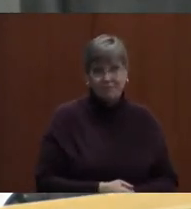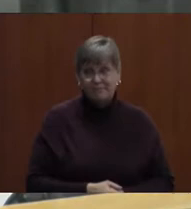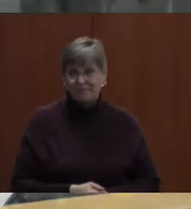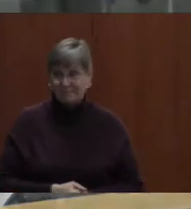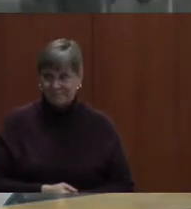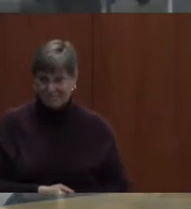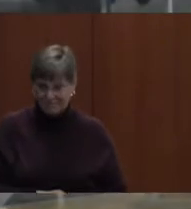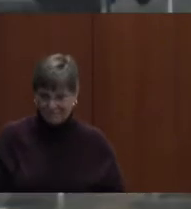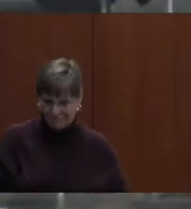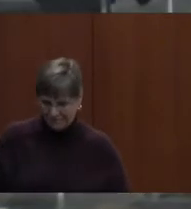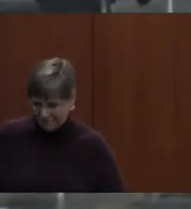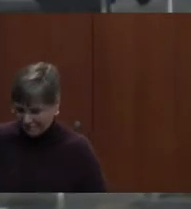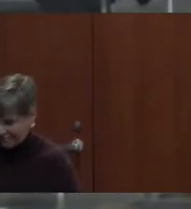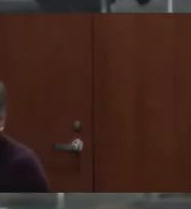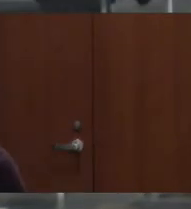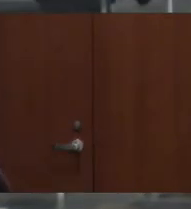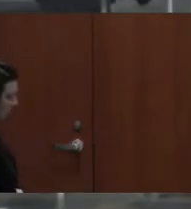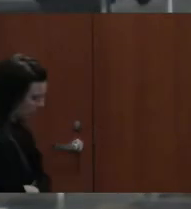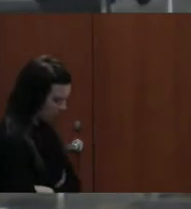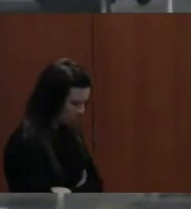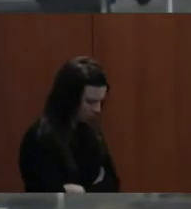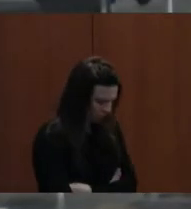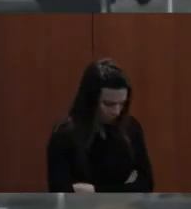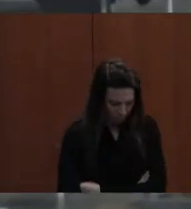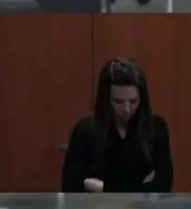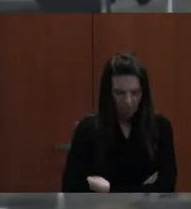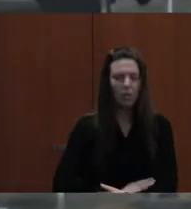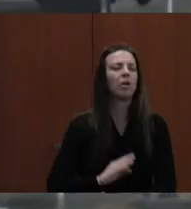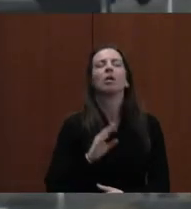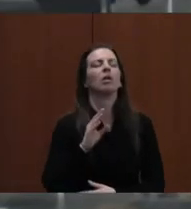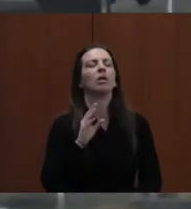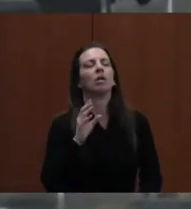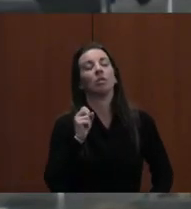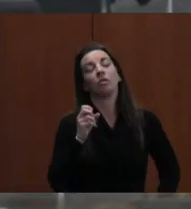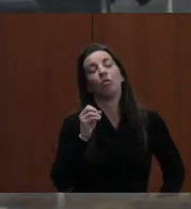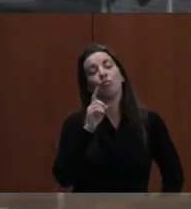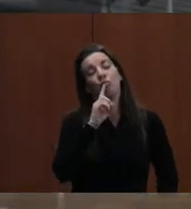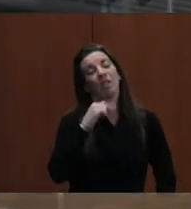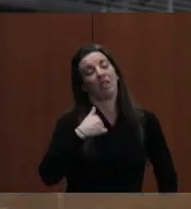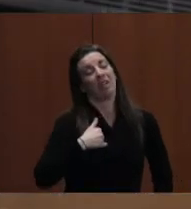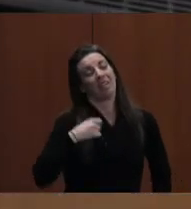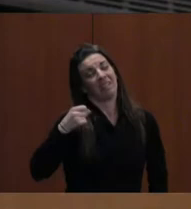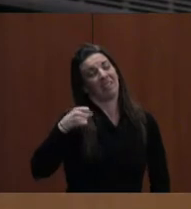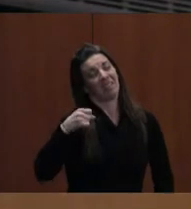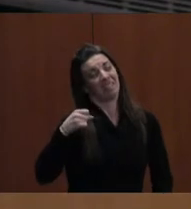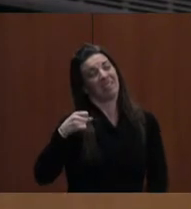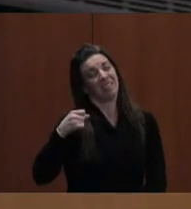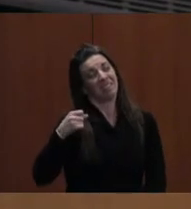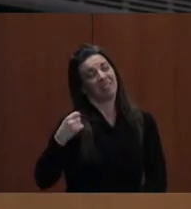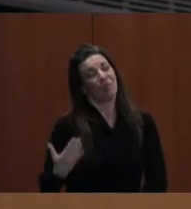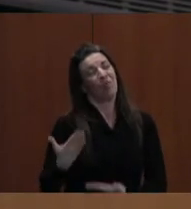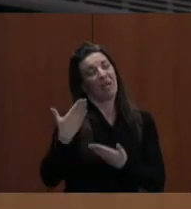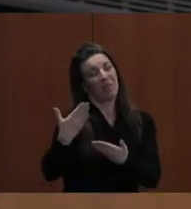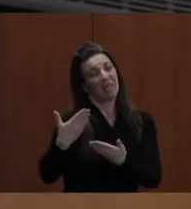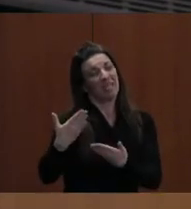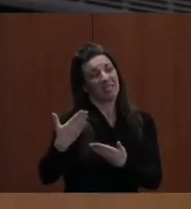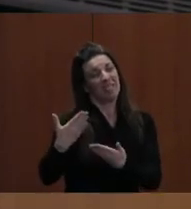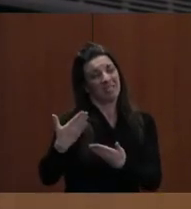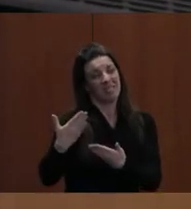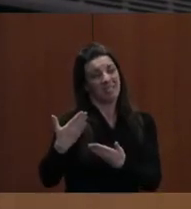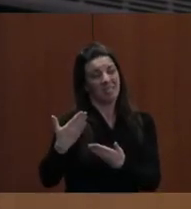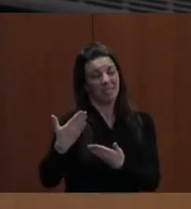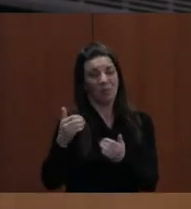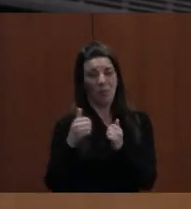Mrs. Williams? Yes. So, because I would highly recommend us doing that because right now with our achievement gap being